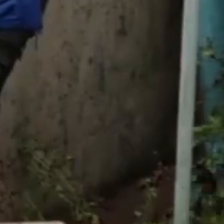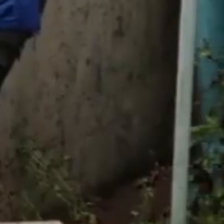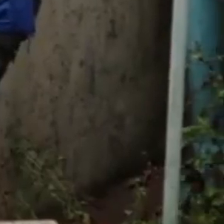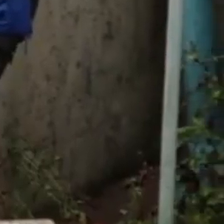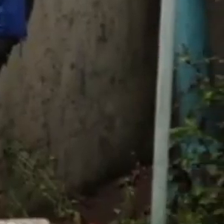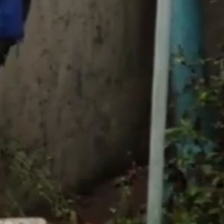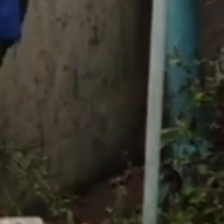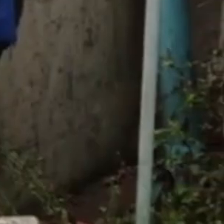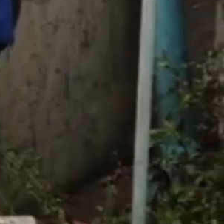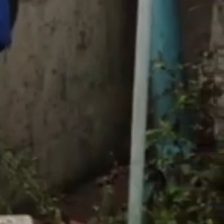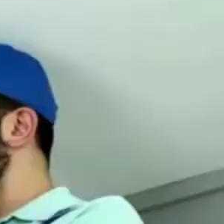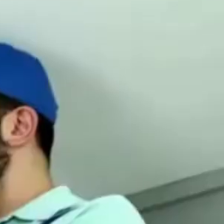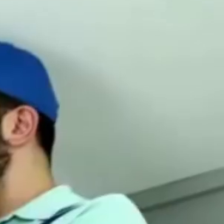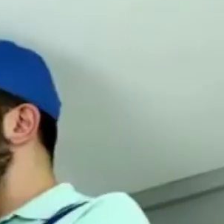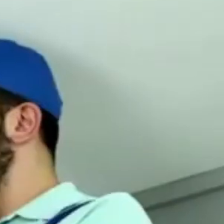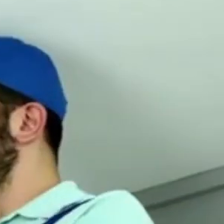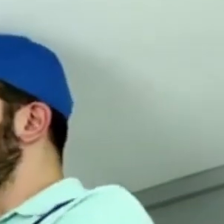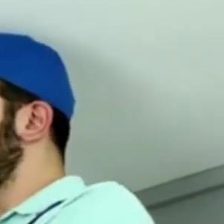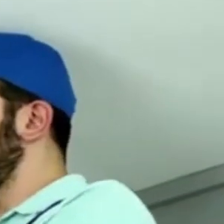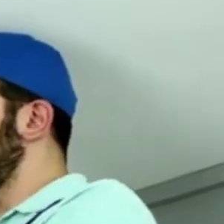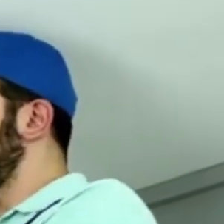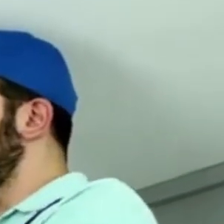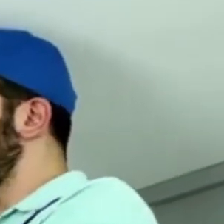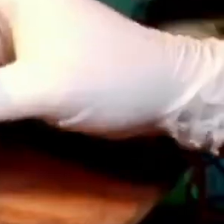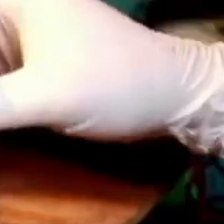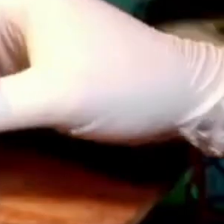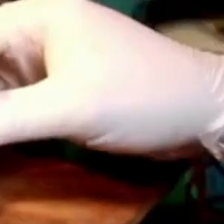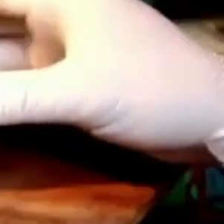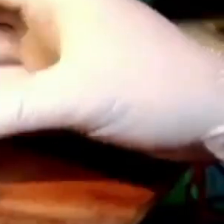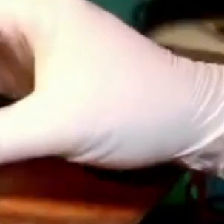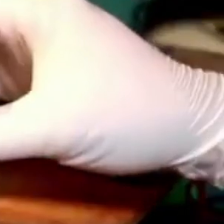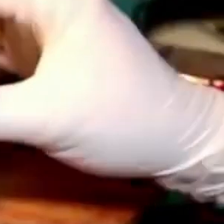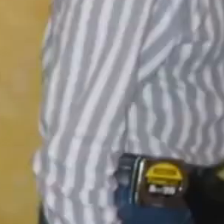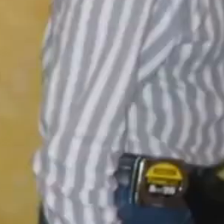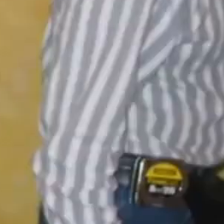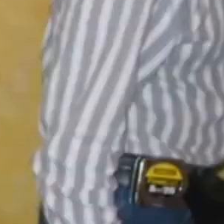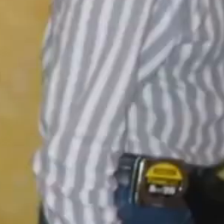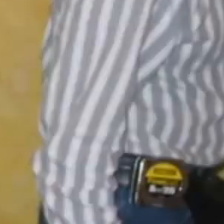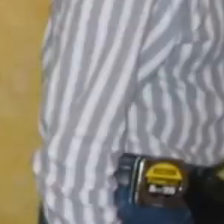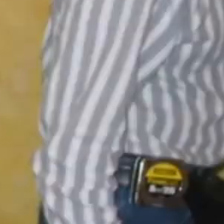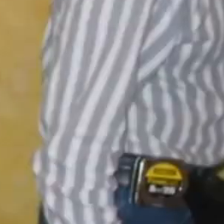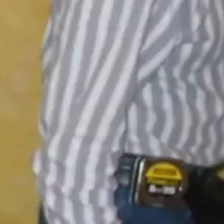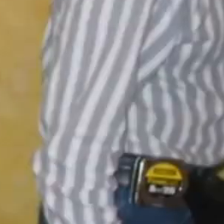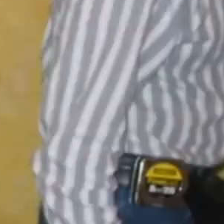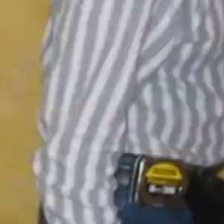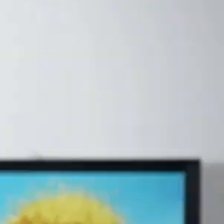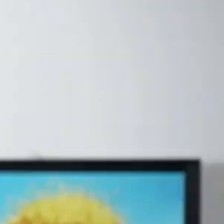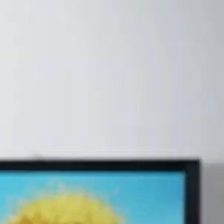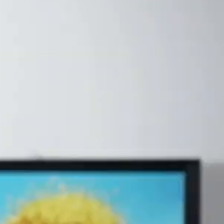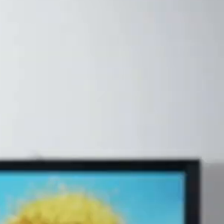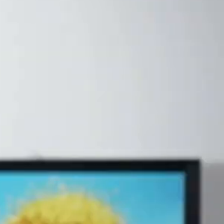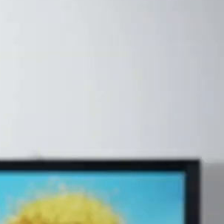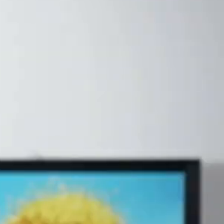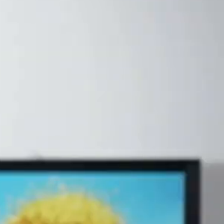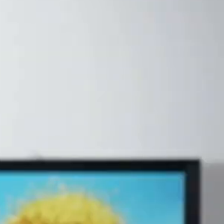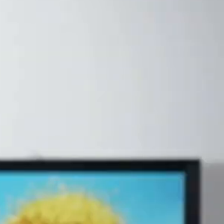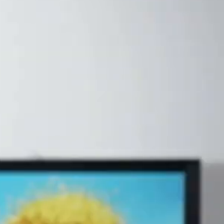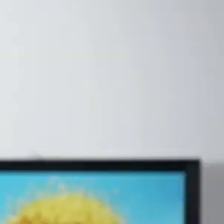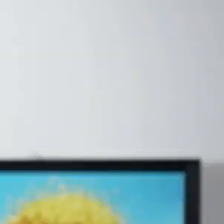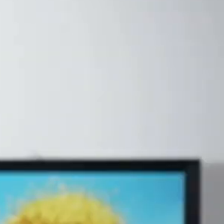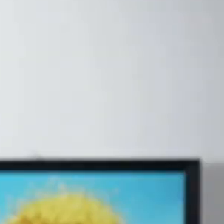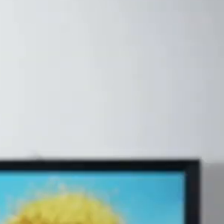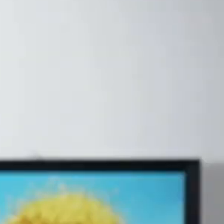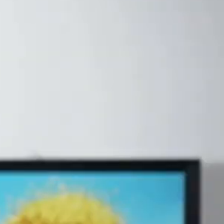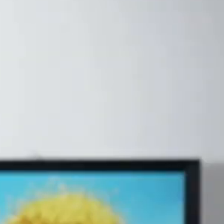handyman skills to repair air cones, generators, and even build studios. Currently, there's a ministry in